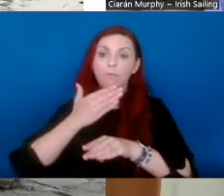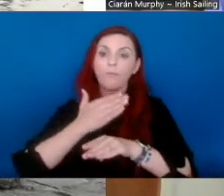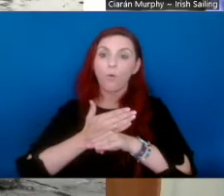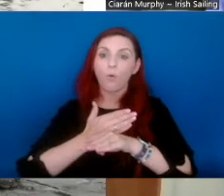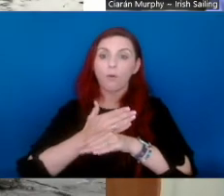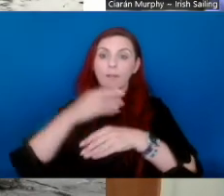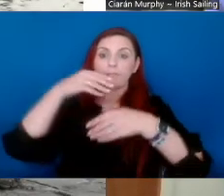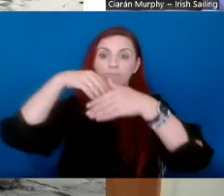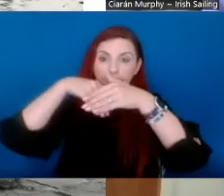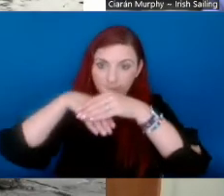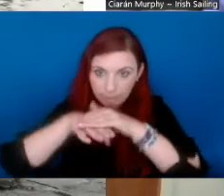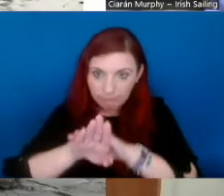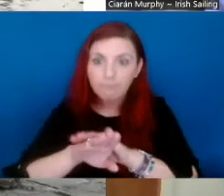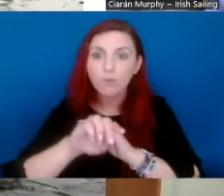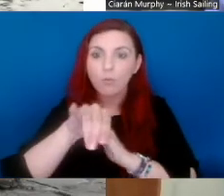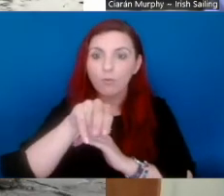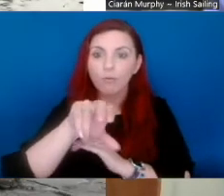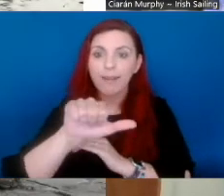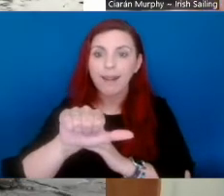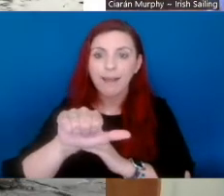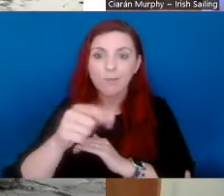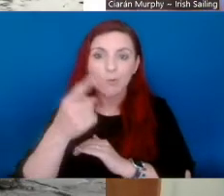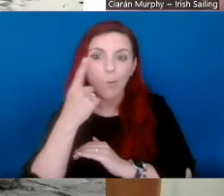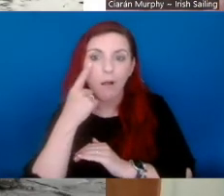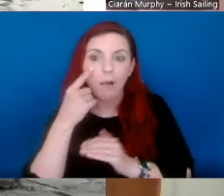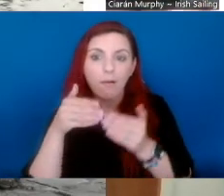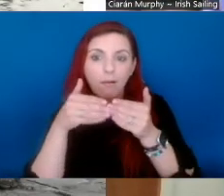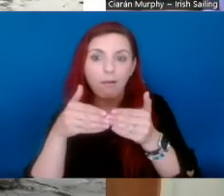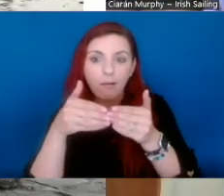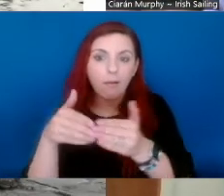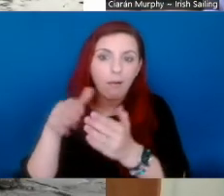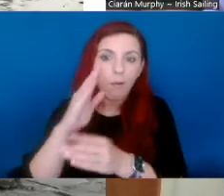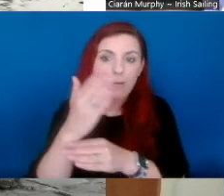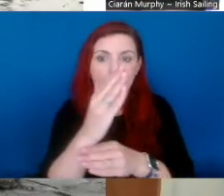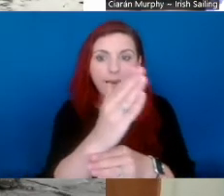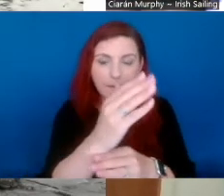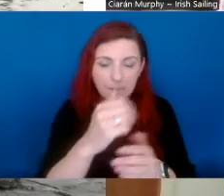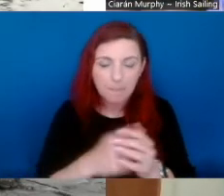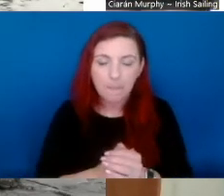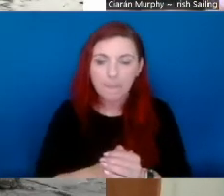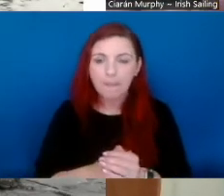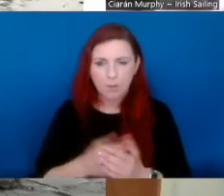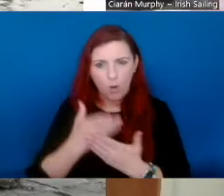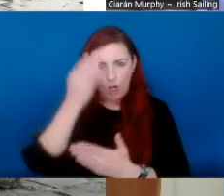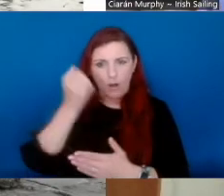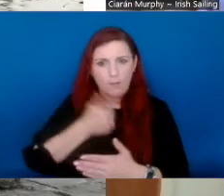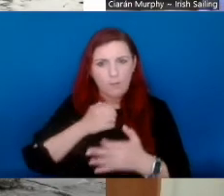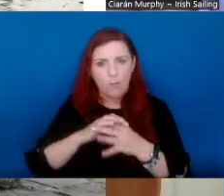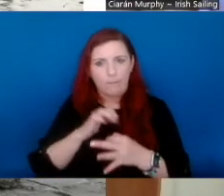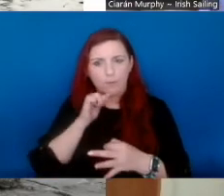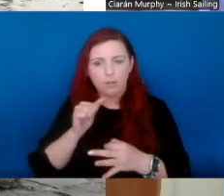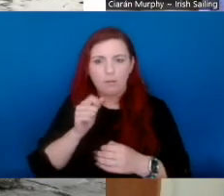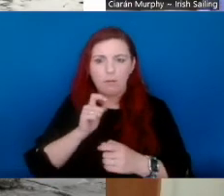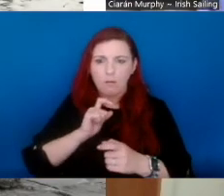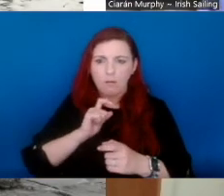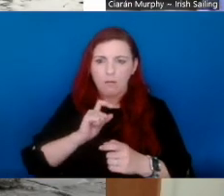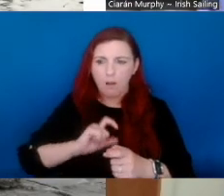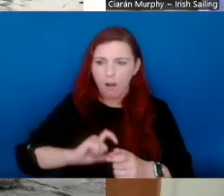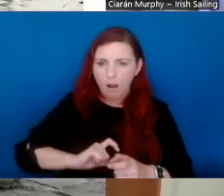down to the arena or the pontoon and then go sailing. The app itself then will develop to